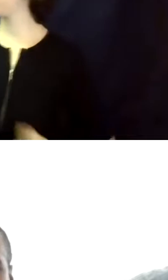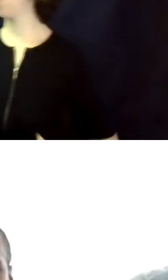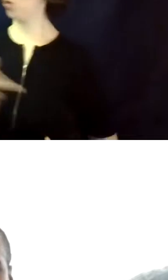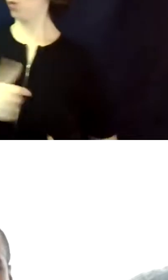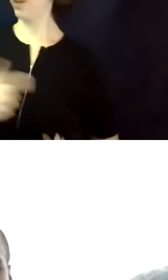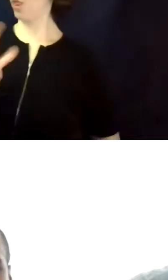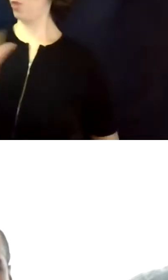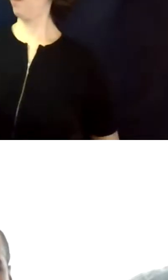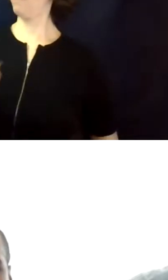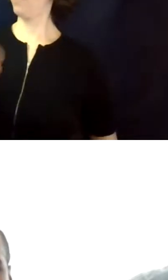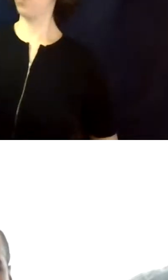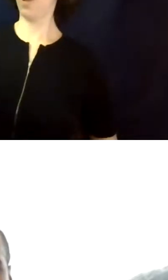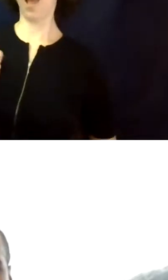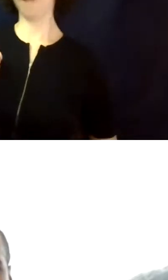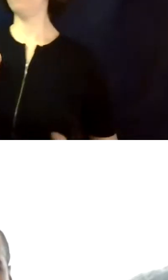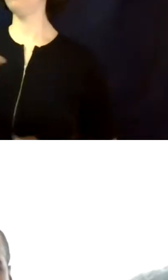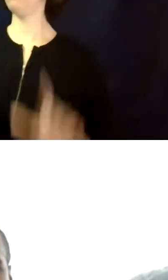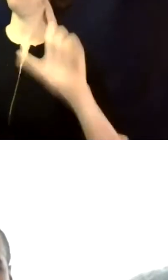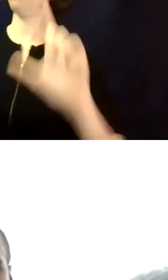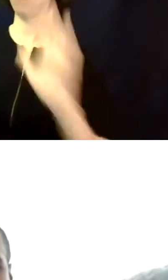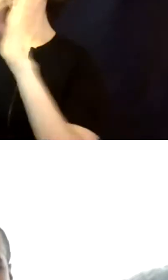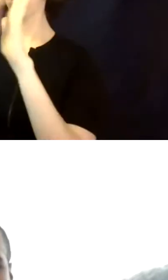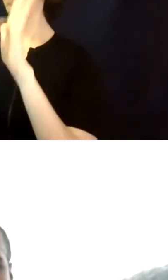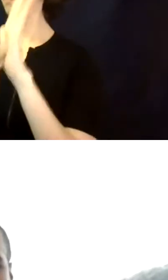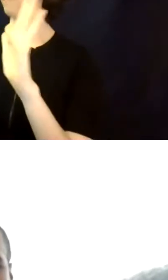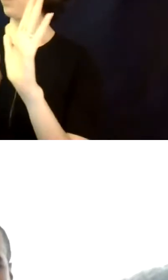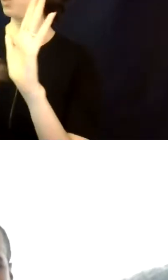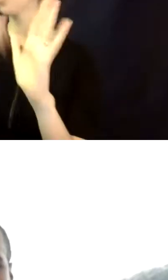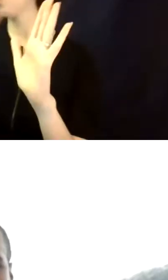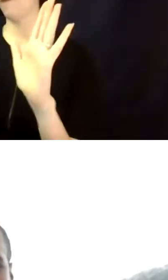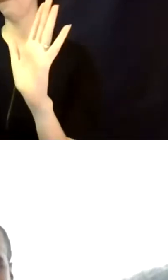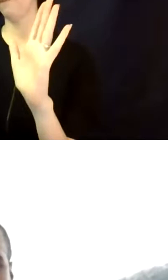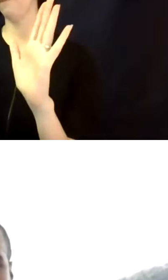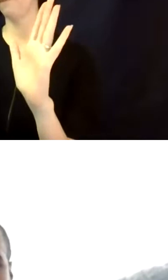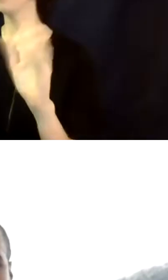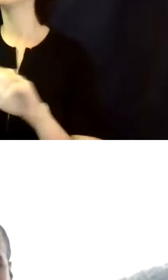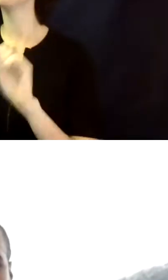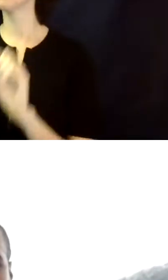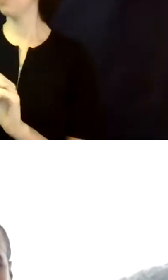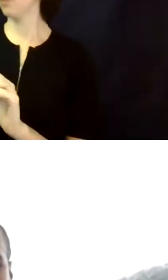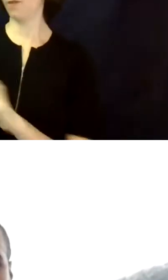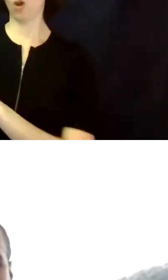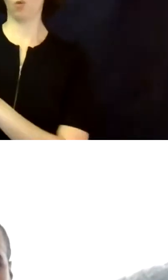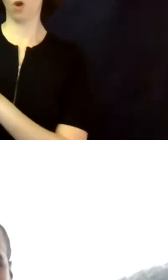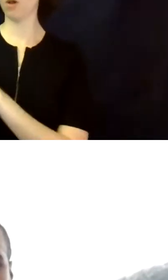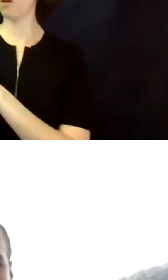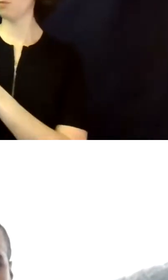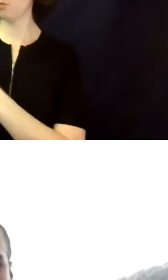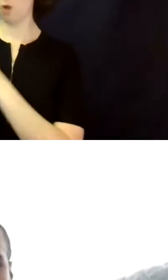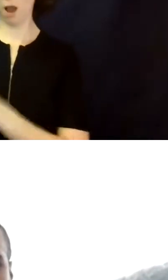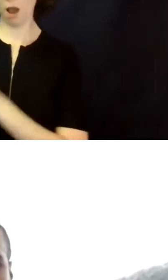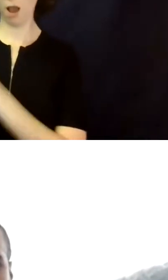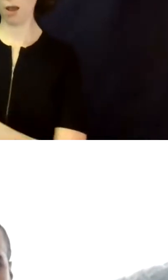Louisiana sample, um, document, um, but, um, when we were working through the process, we